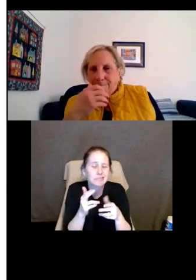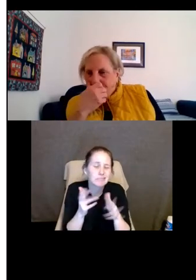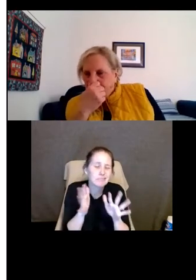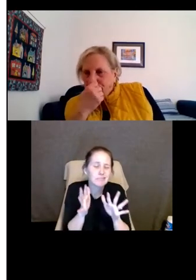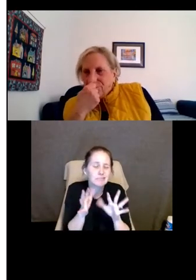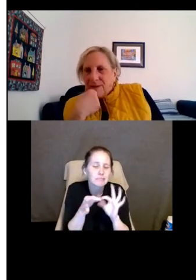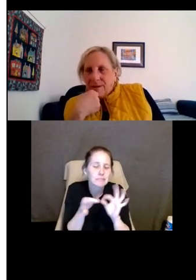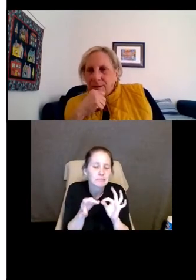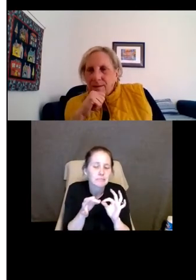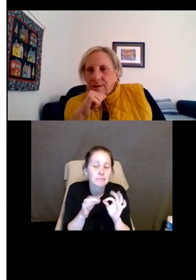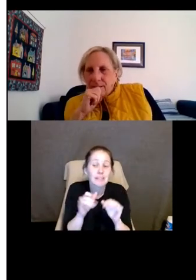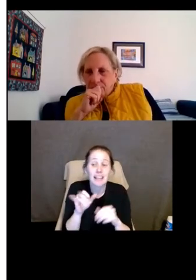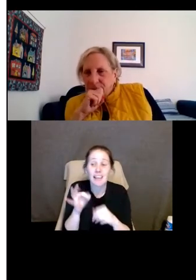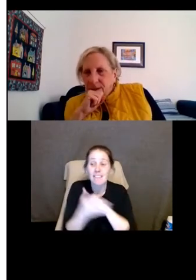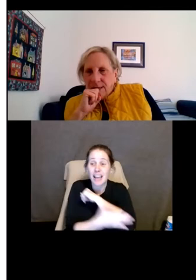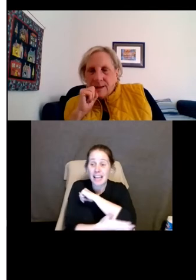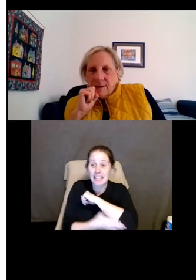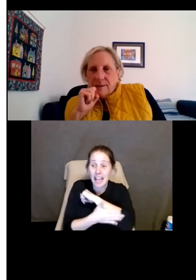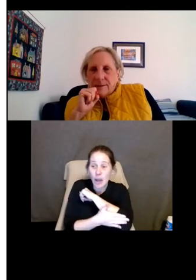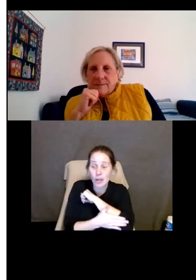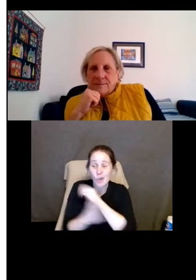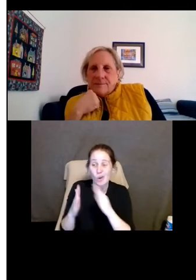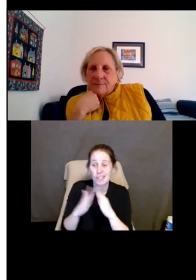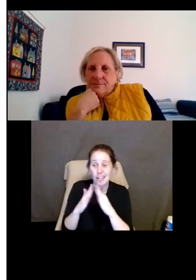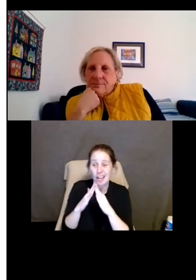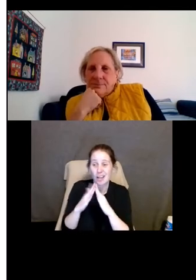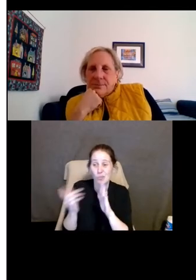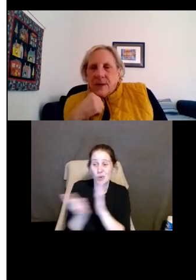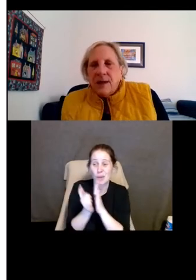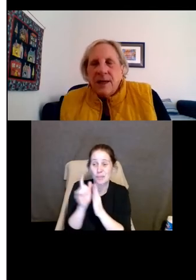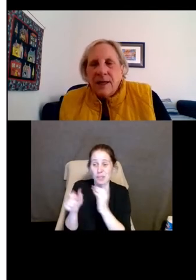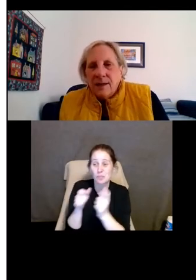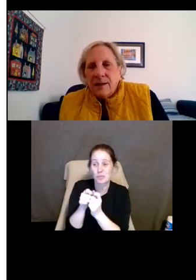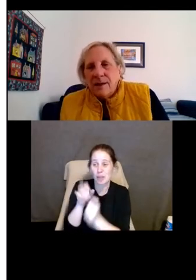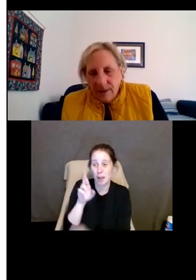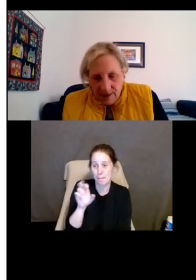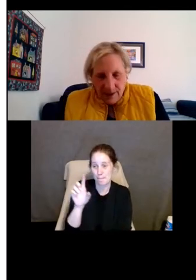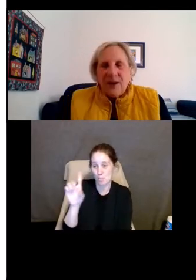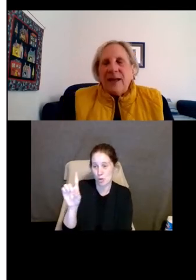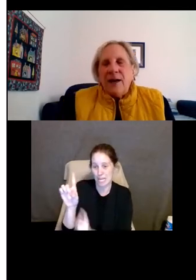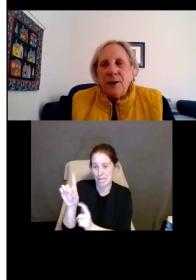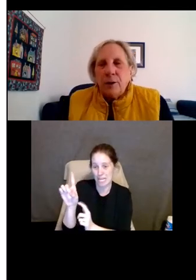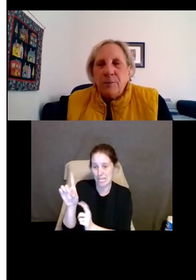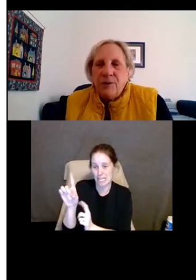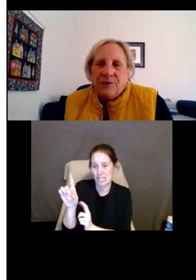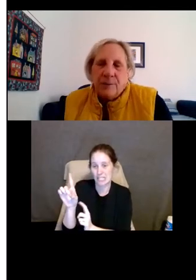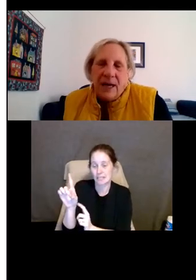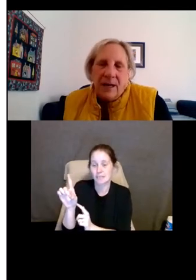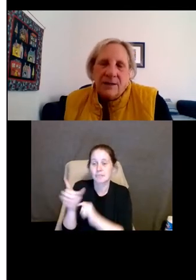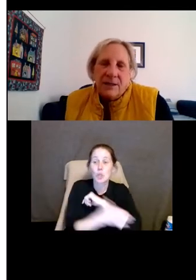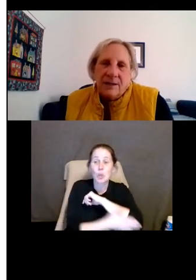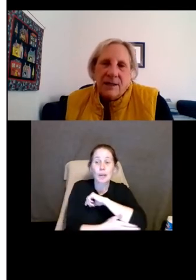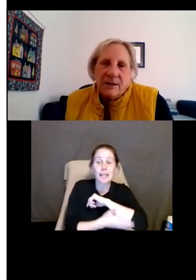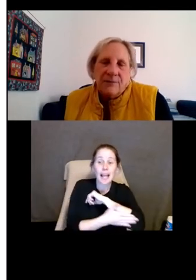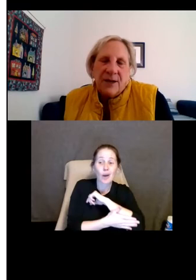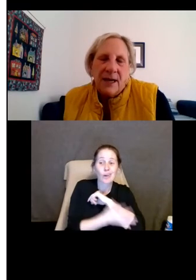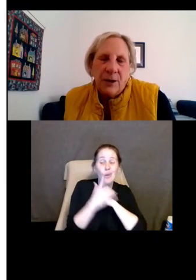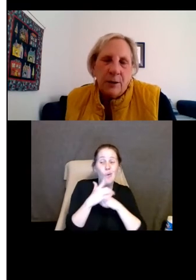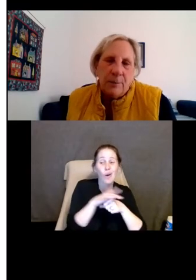what if the county or municipality prohibits a specific breed of dogs while we're talking about... If a county or municipality